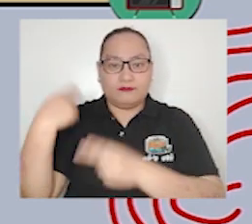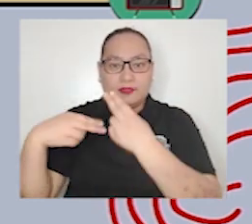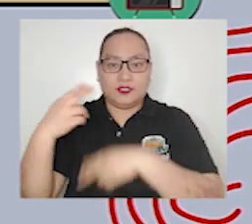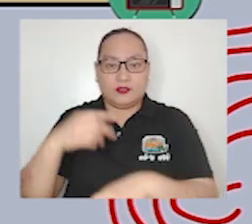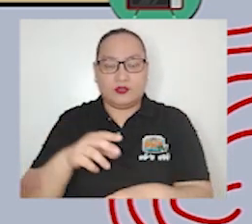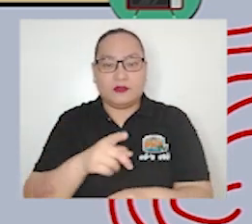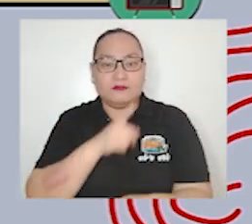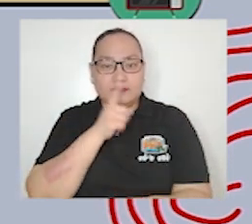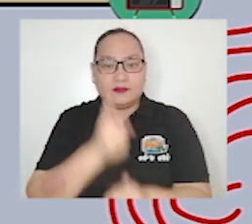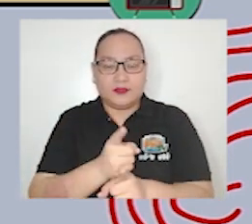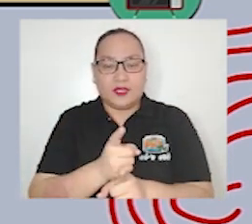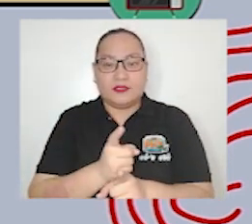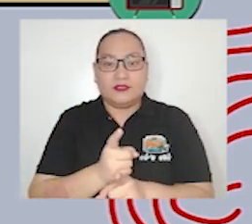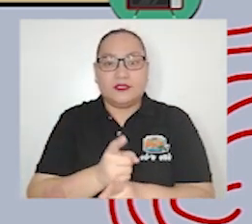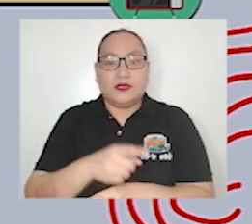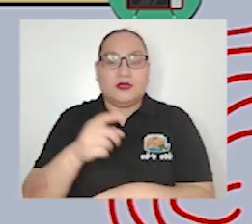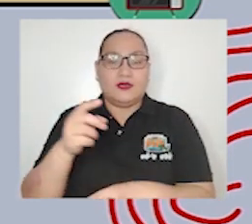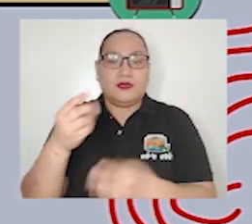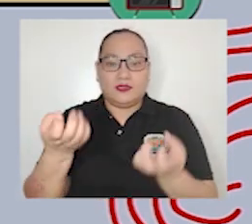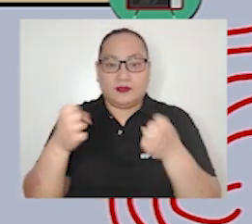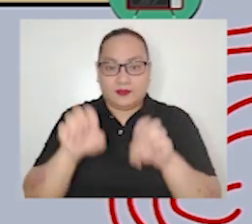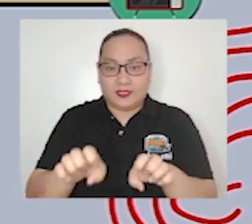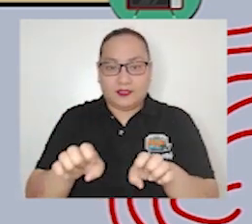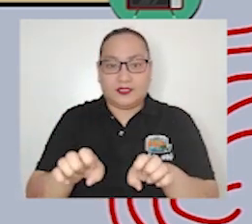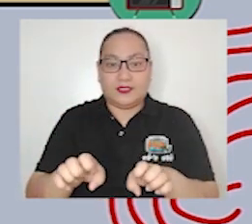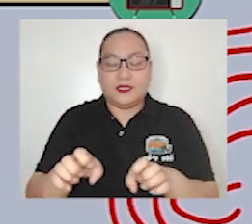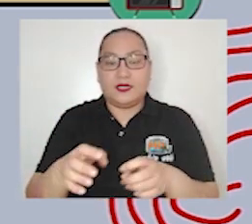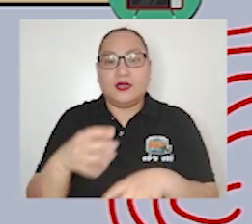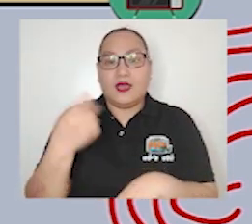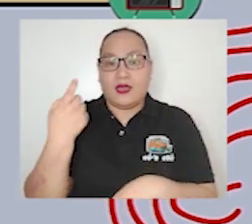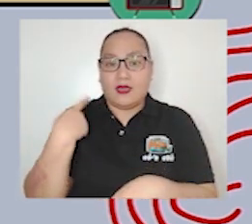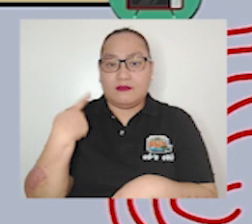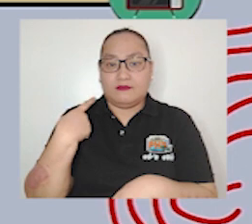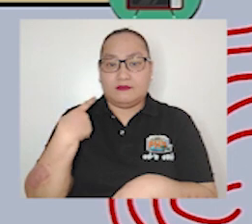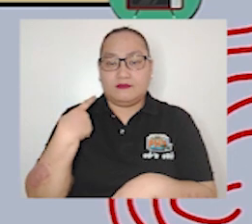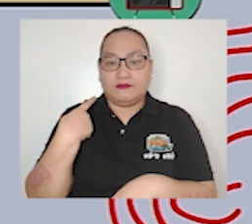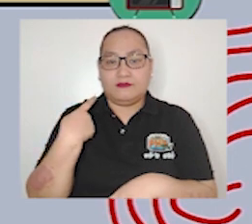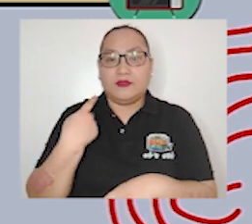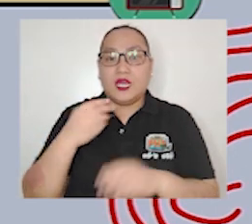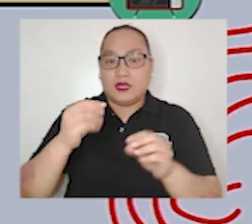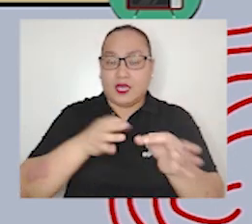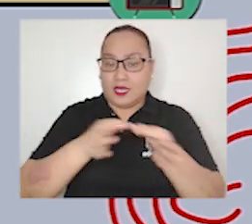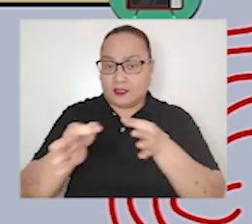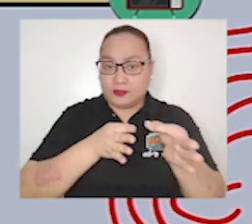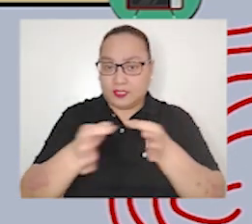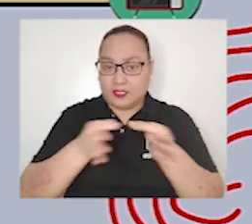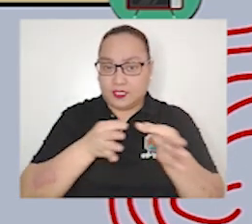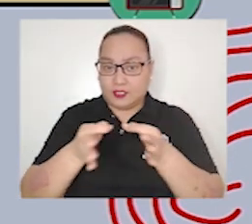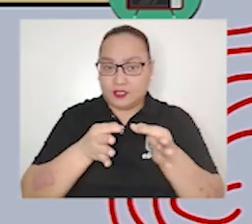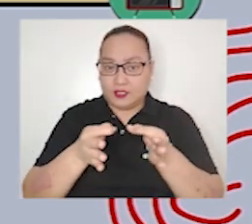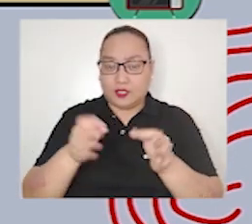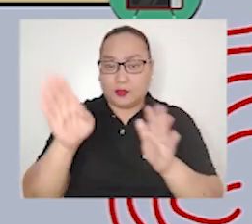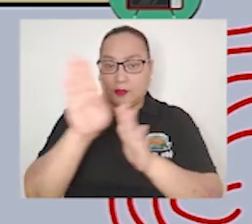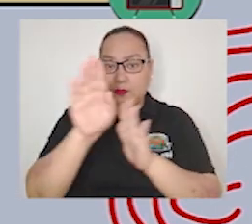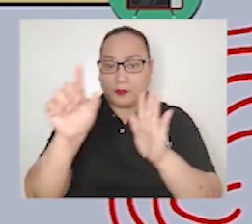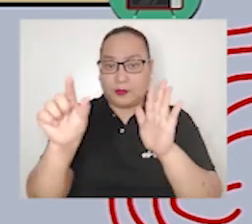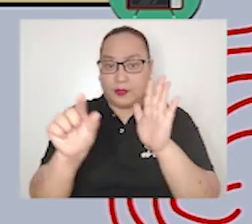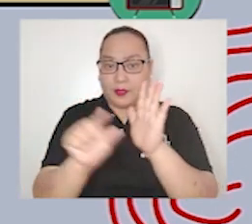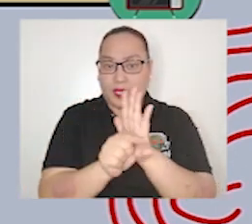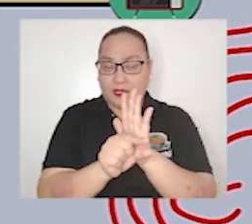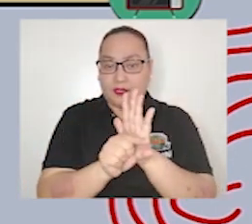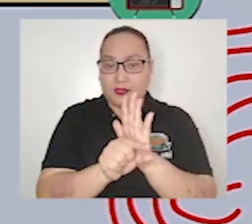listener also gets explanation background material interpretation and diagrams